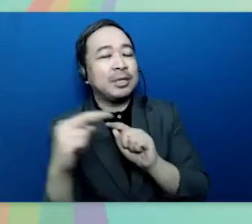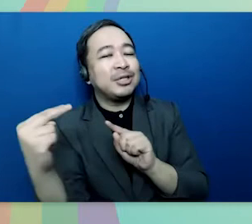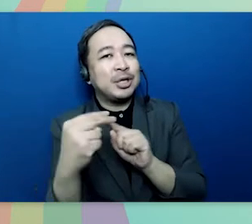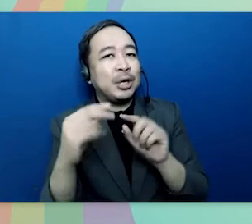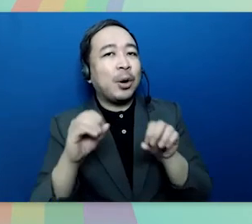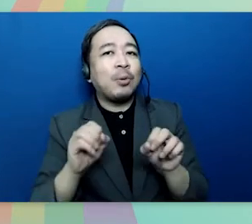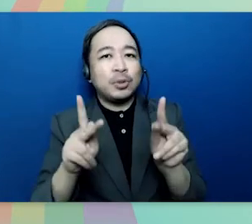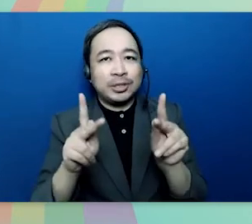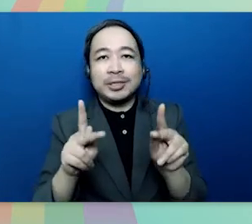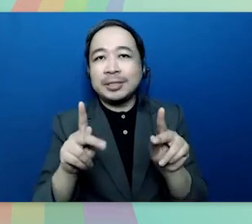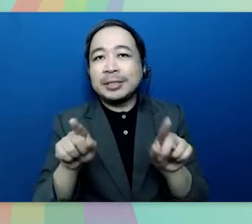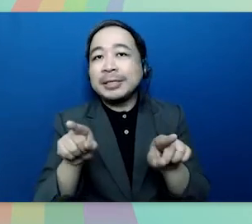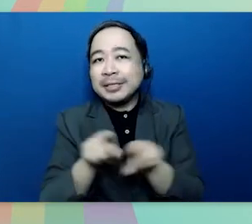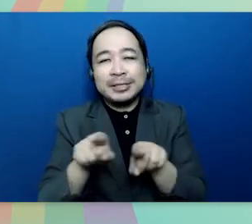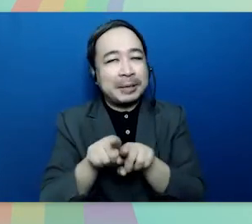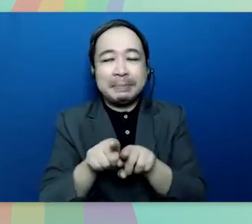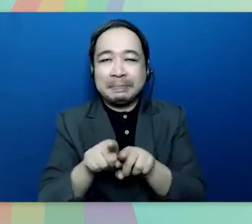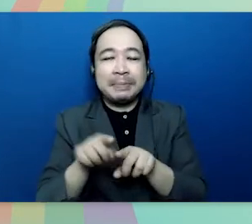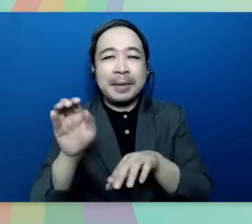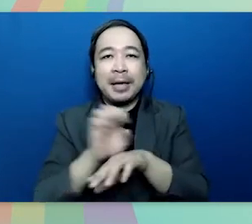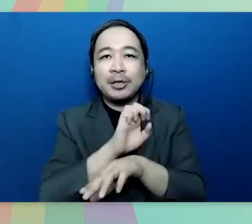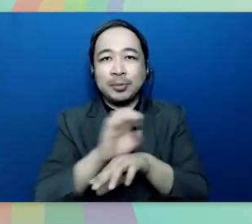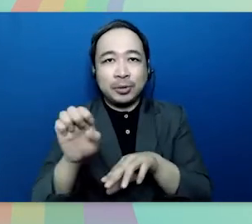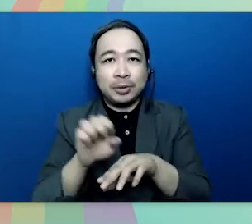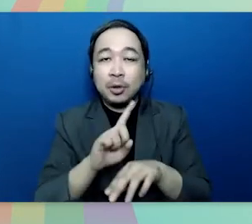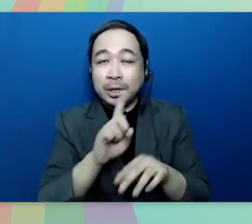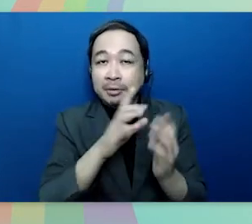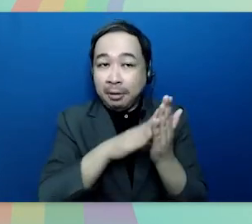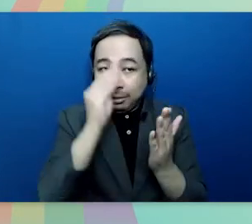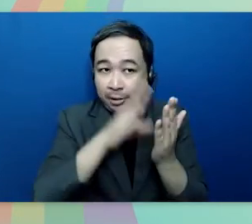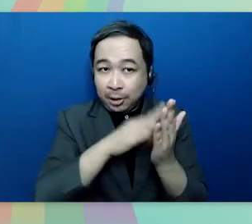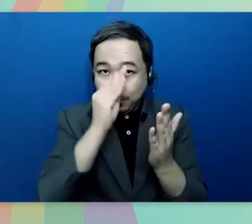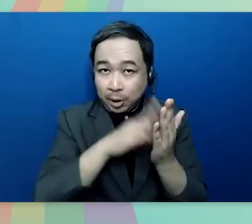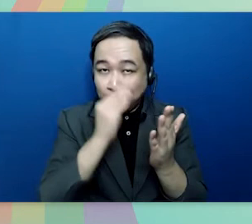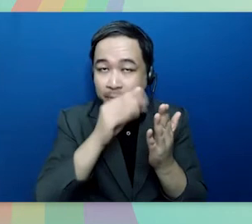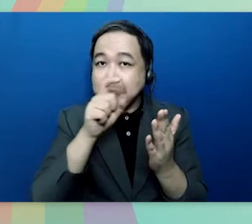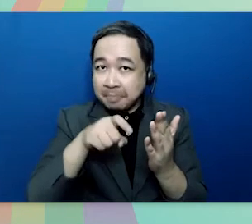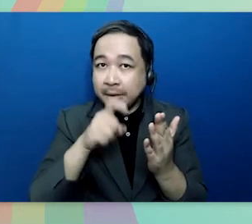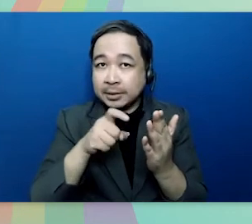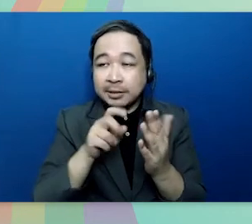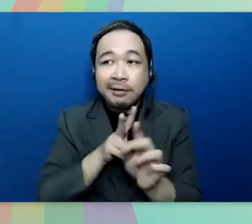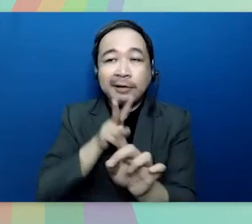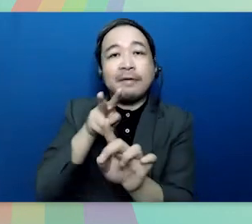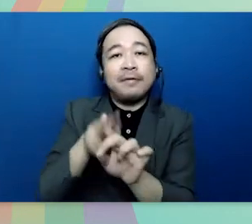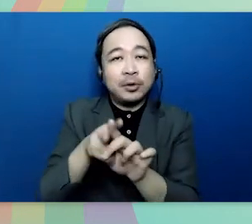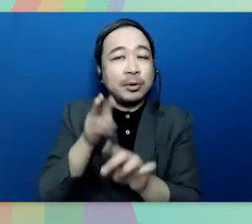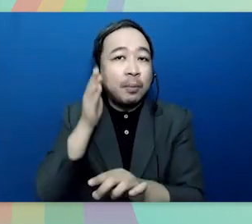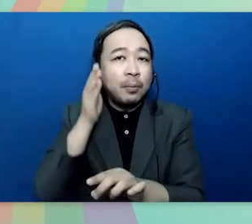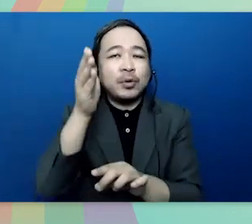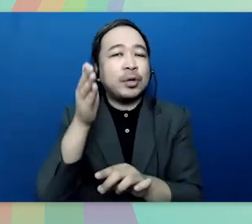just like a true entrepreneur lessons must be learned and applied to